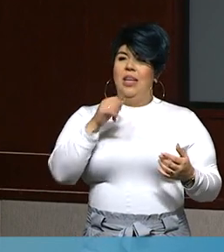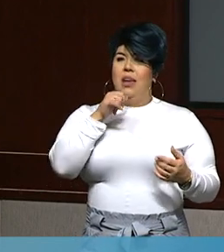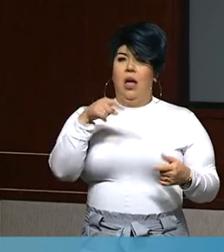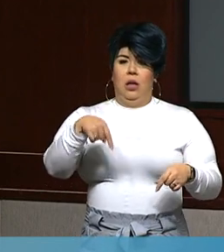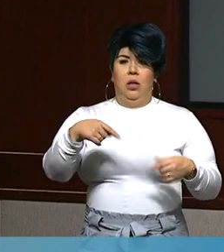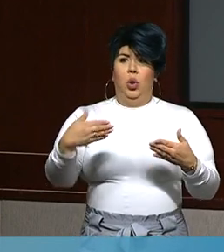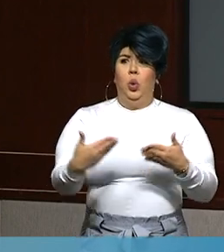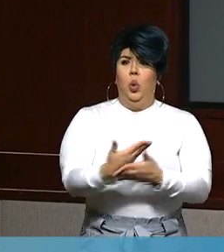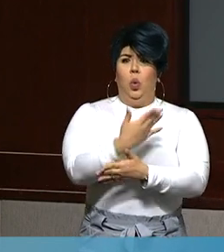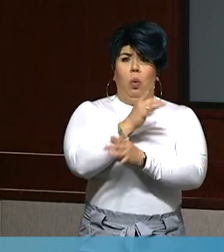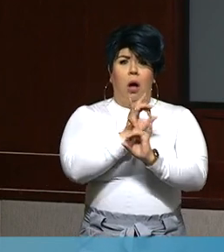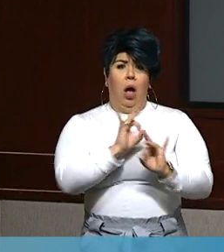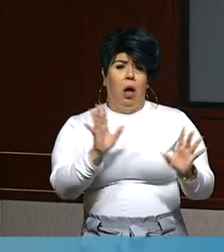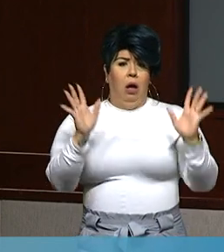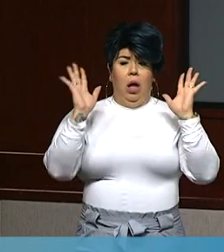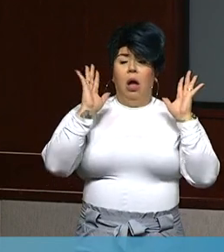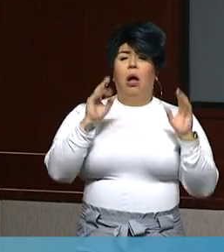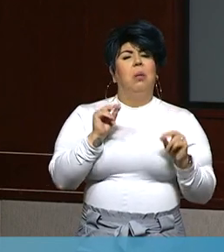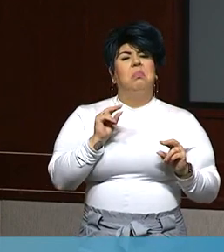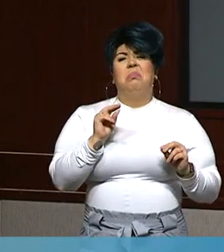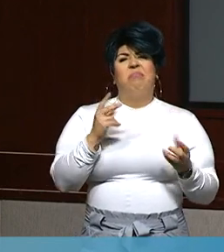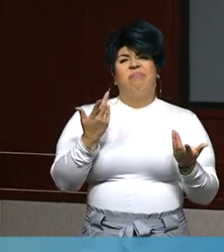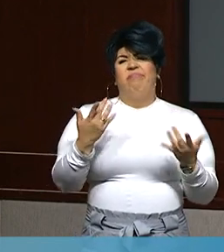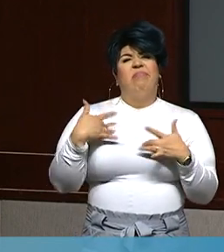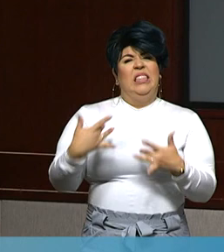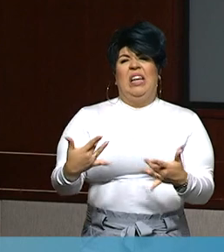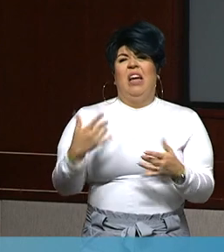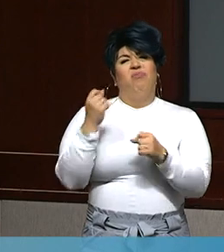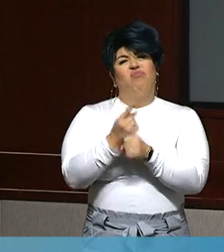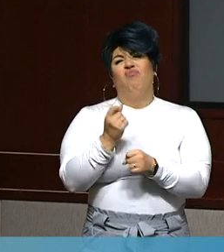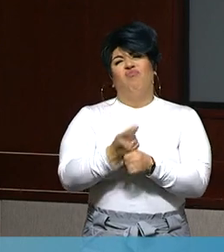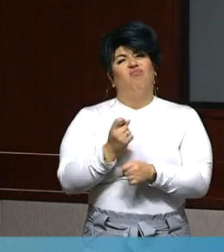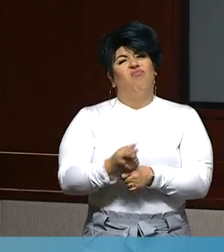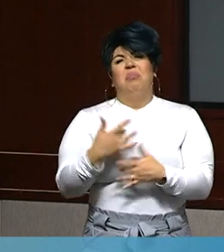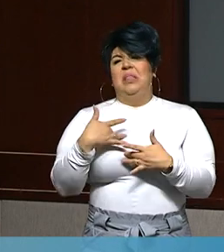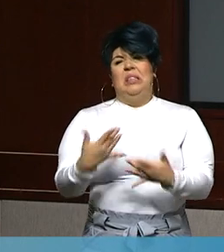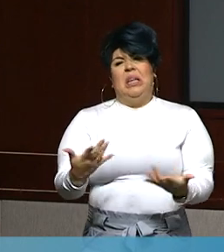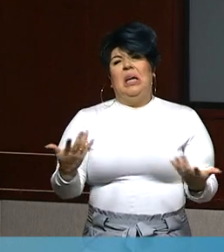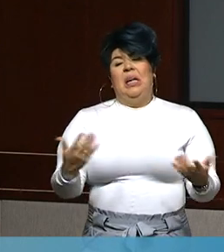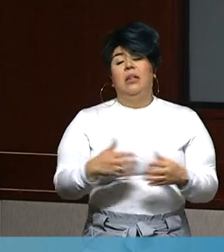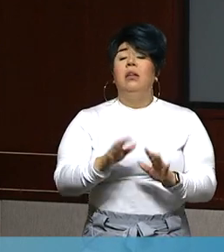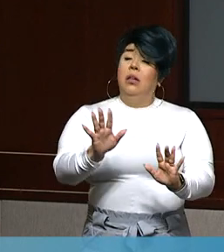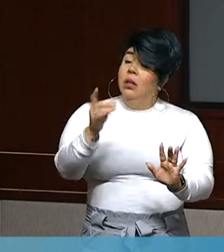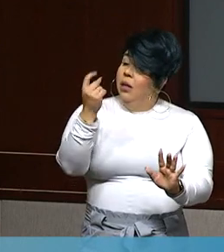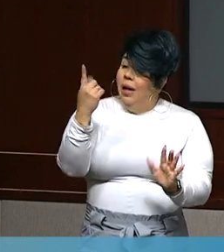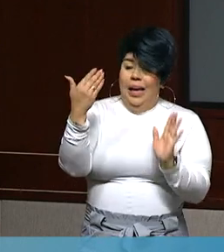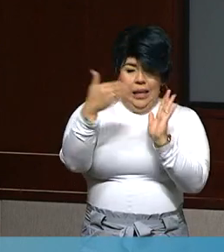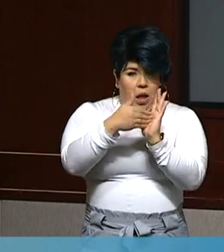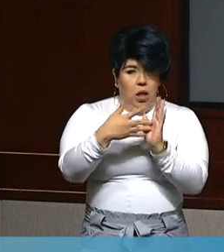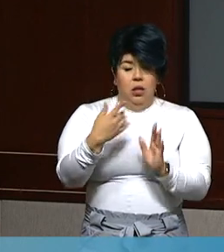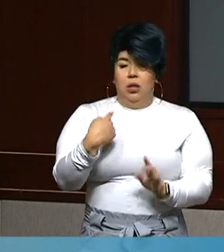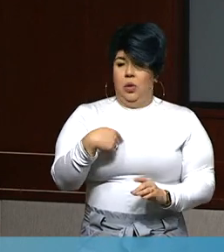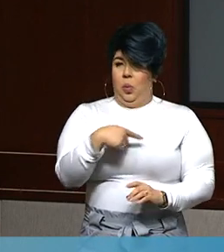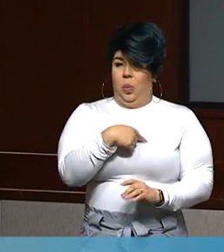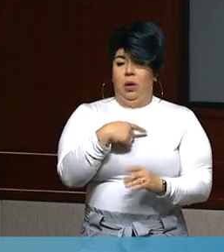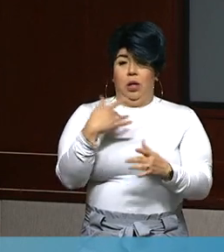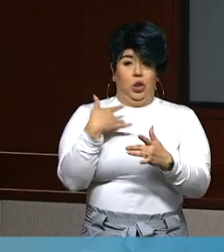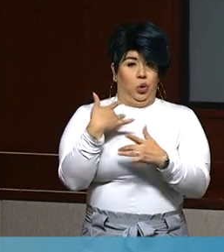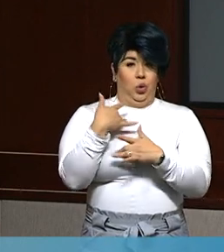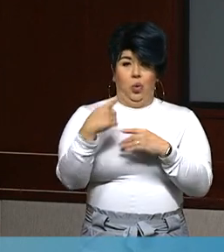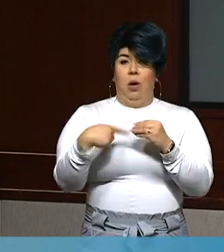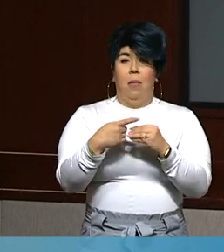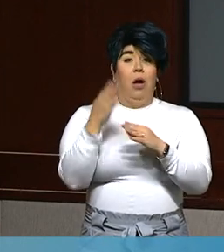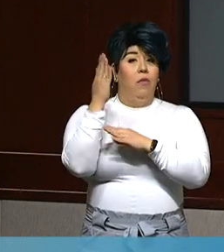averages of ICU capacity. Again, we're concerned about the future and cannot reemphasize enough.